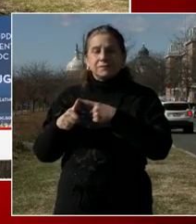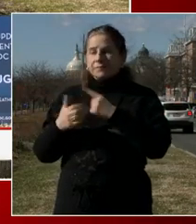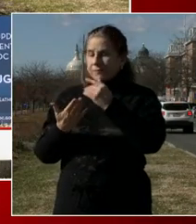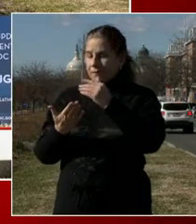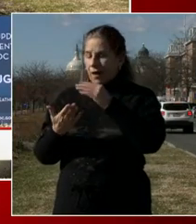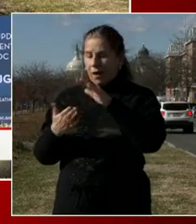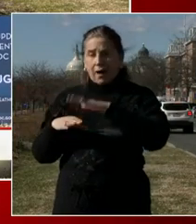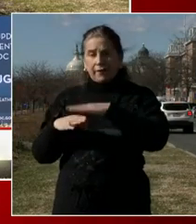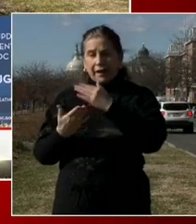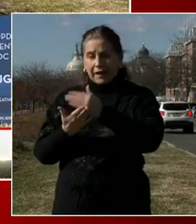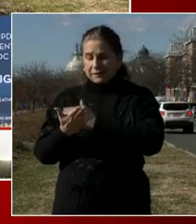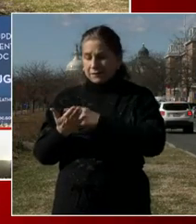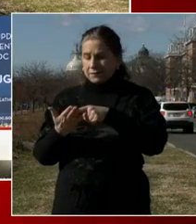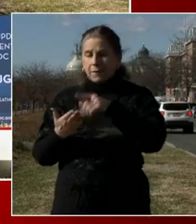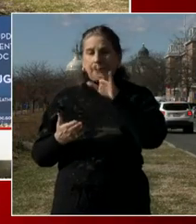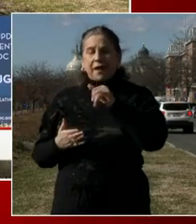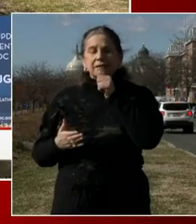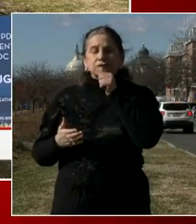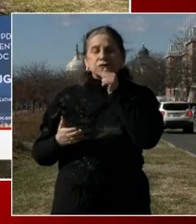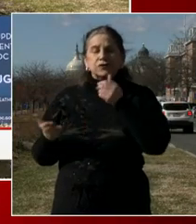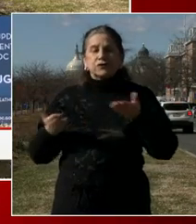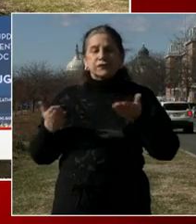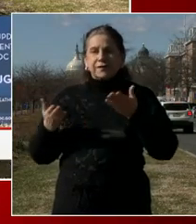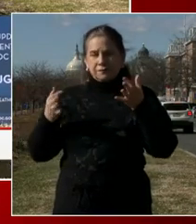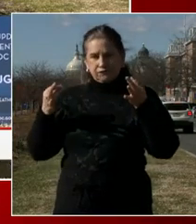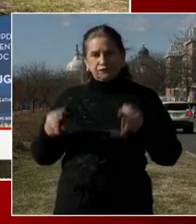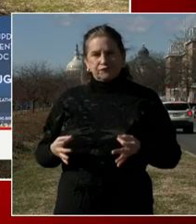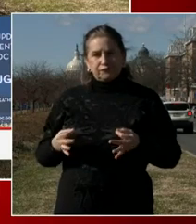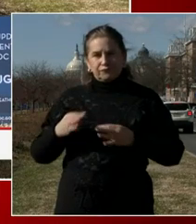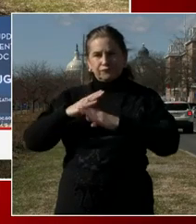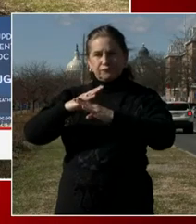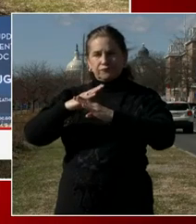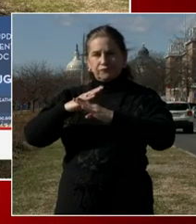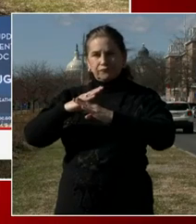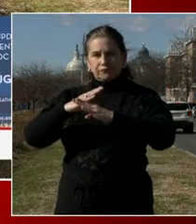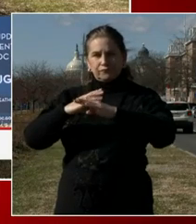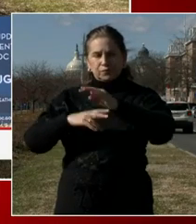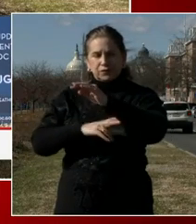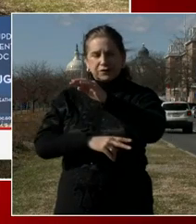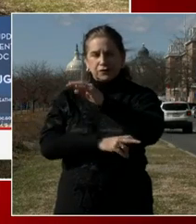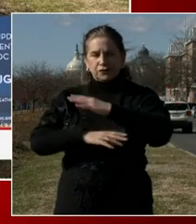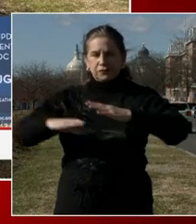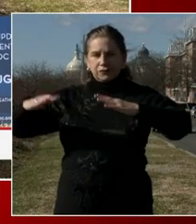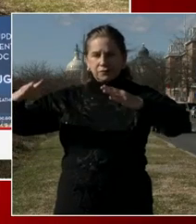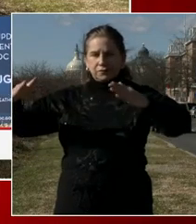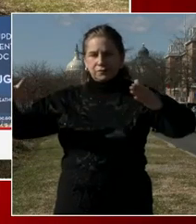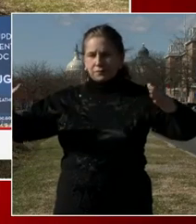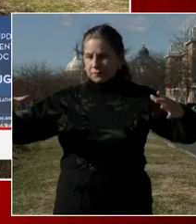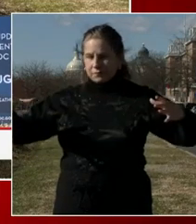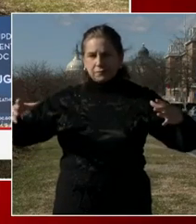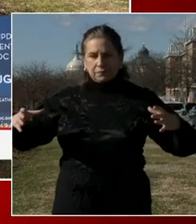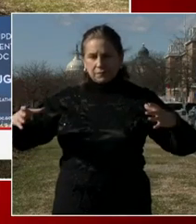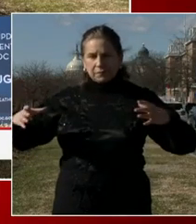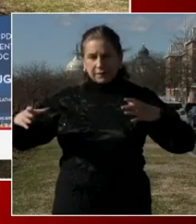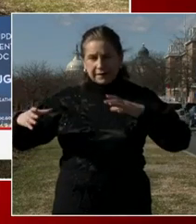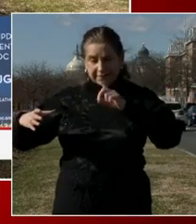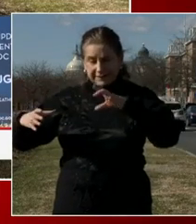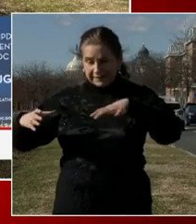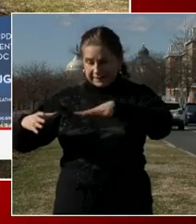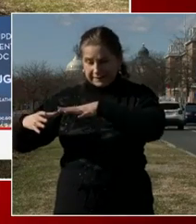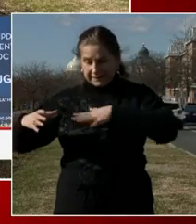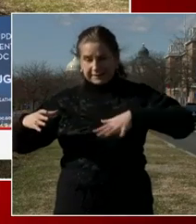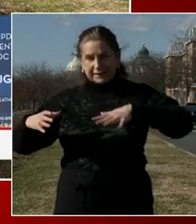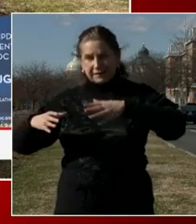impacting residents in the District of Columbia. When you look at the bridges that were within the D.C. footprint, Sousa Bridge,